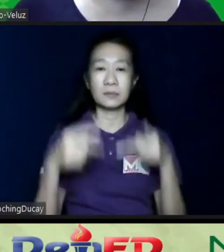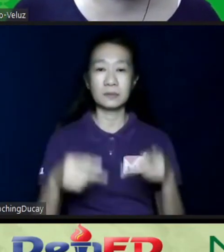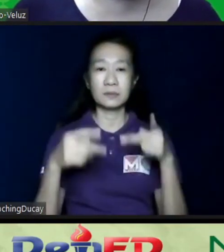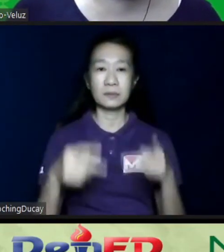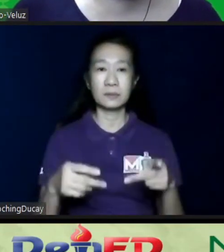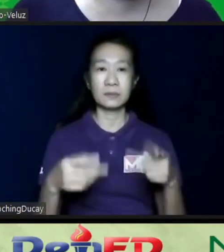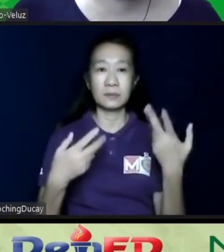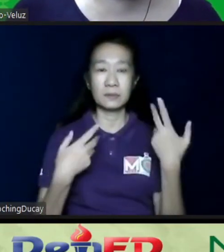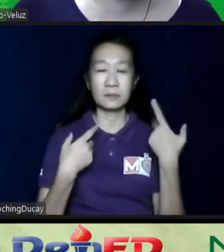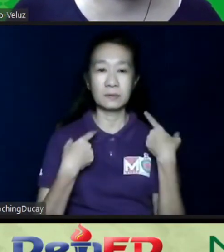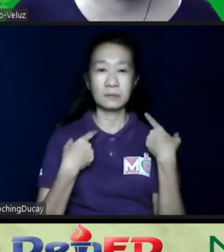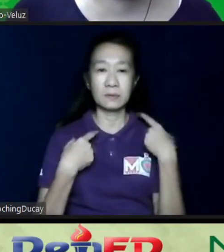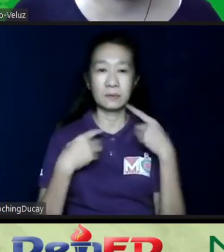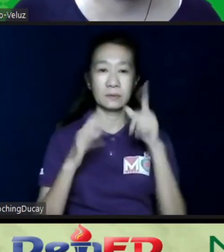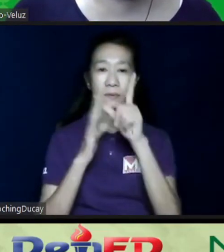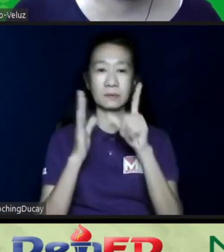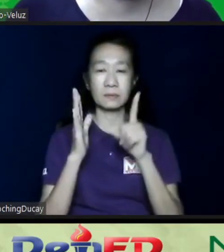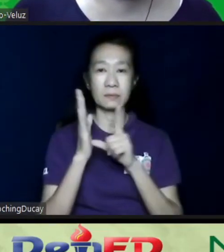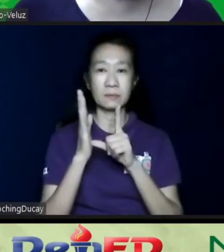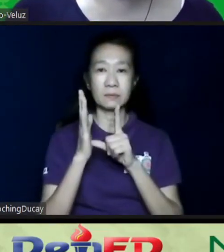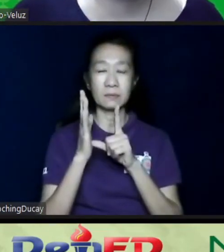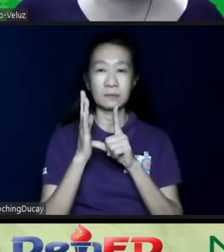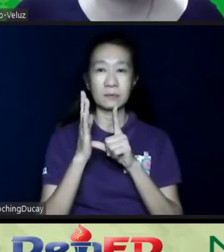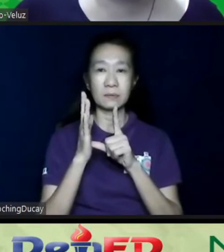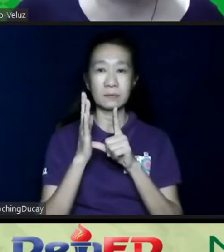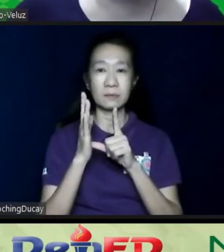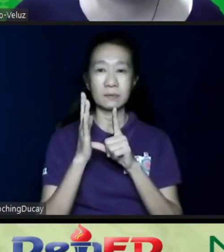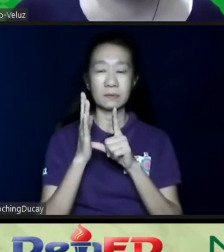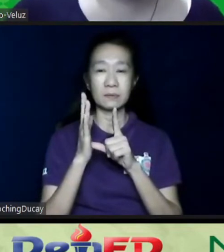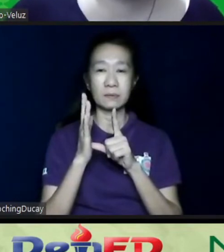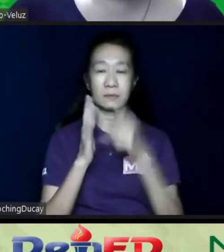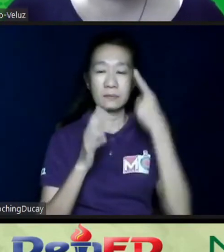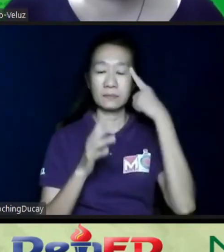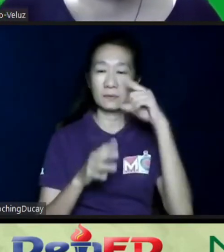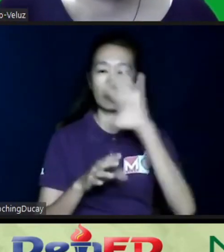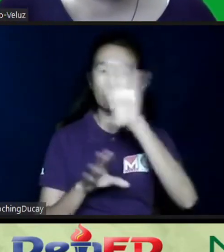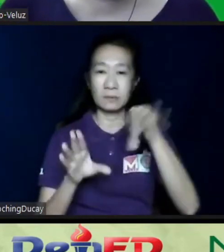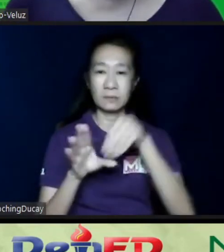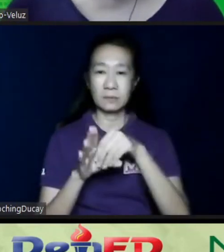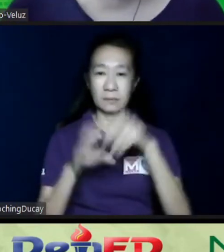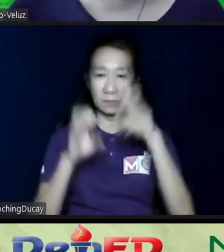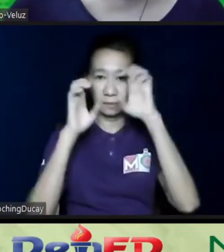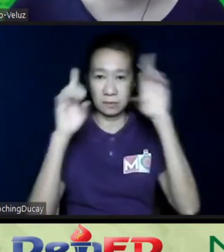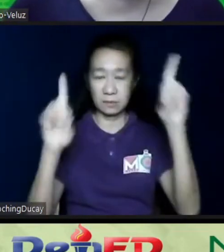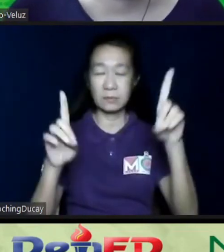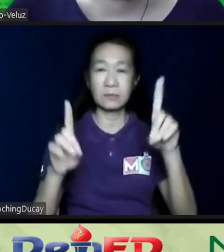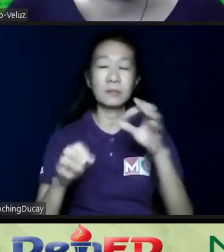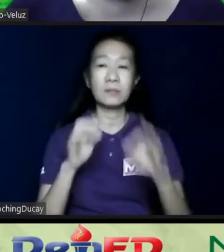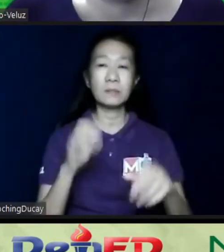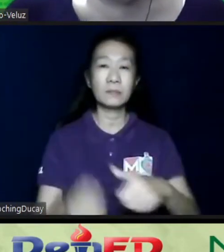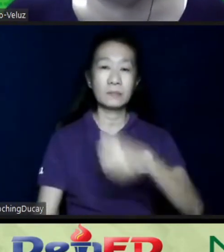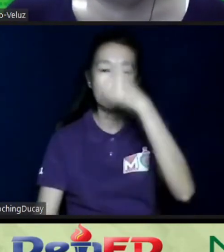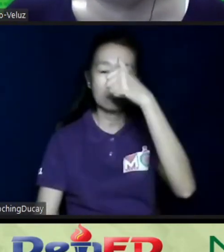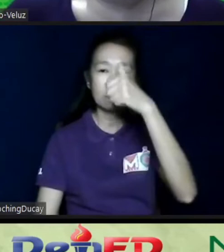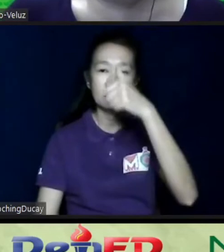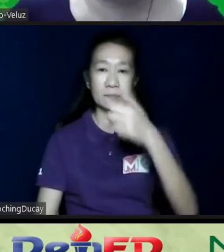mayroon pong batas na nakasalang on inclusive education. At kung ito po ay maipapasa, mayroon